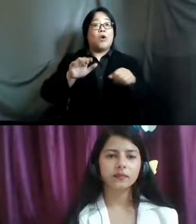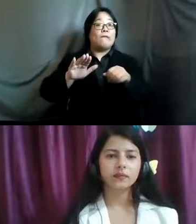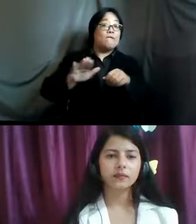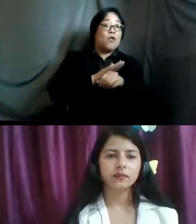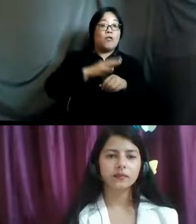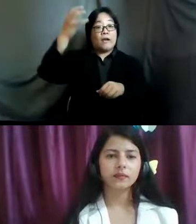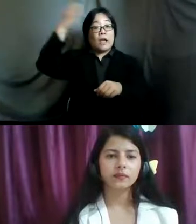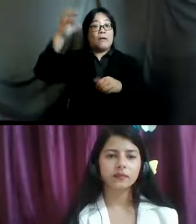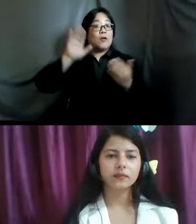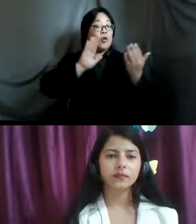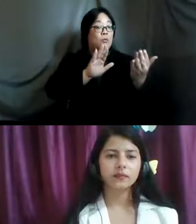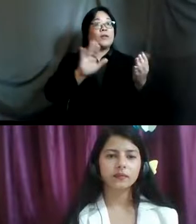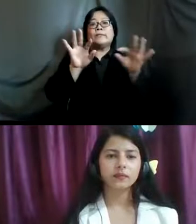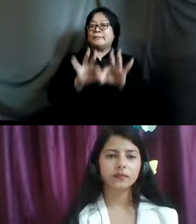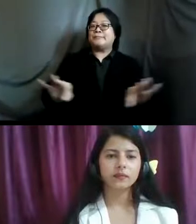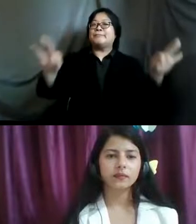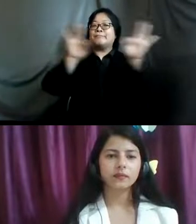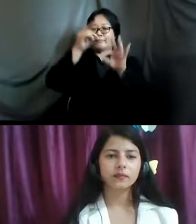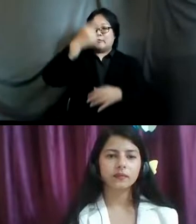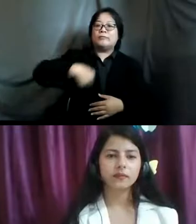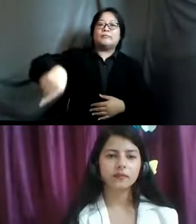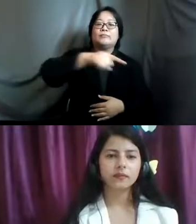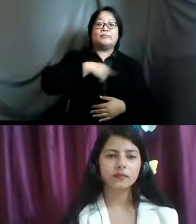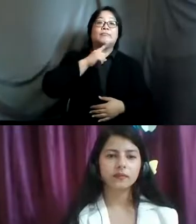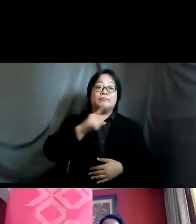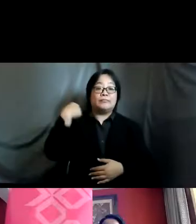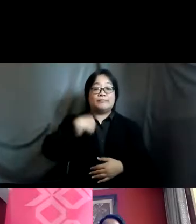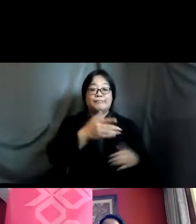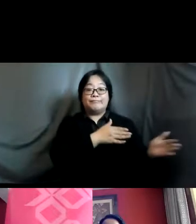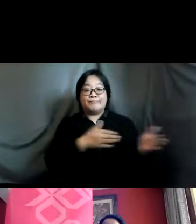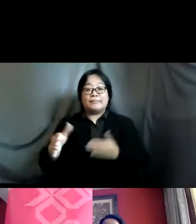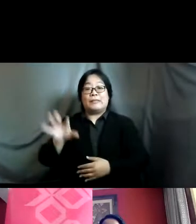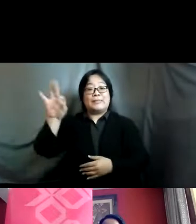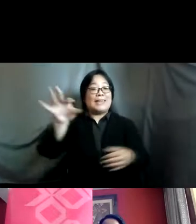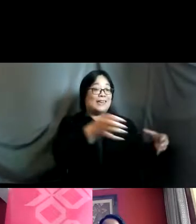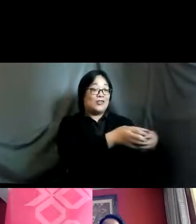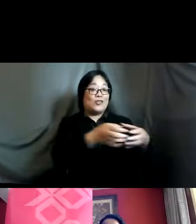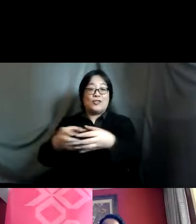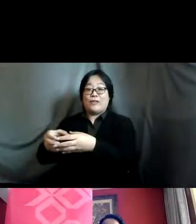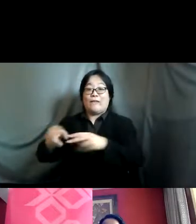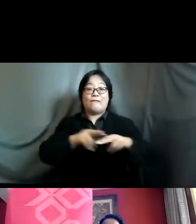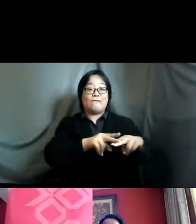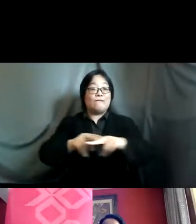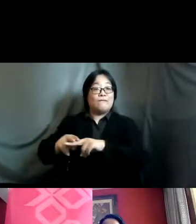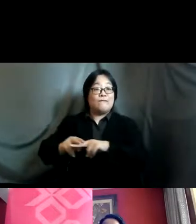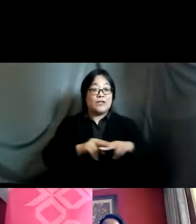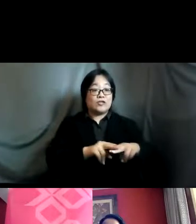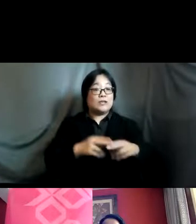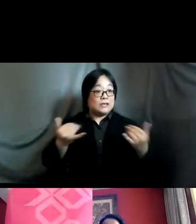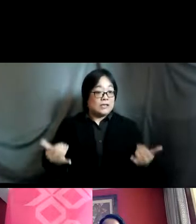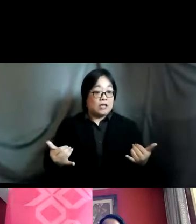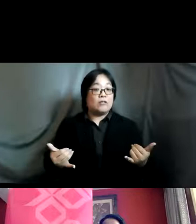this was critical for us and we are piloting nine agencies in fiji at the moment uh to have this